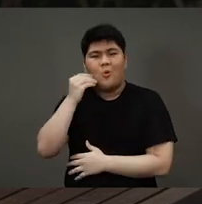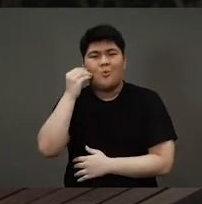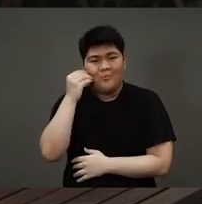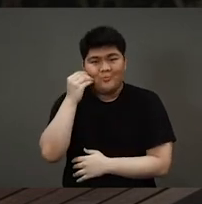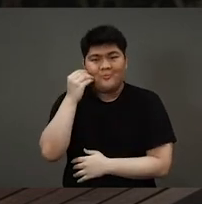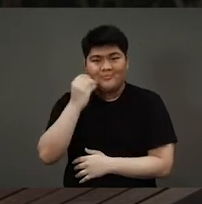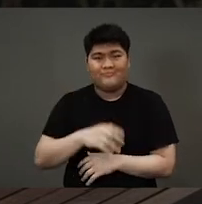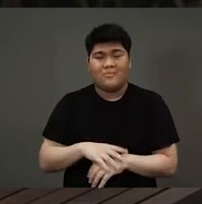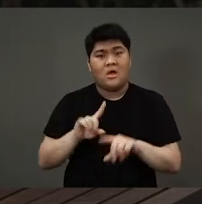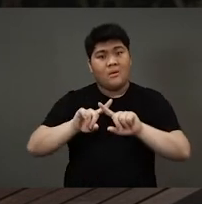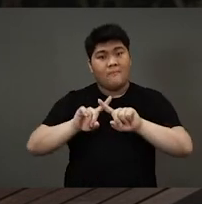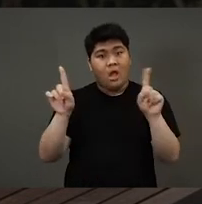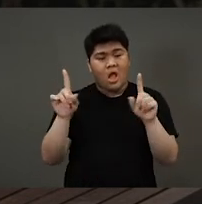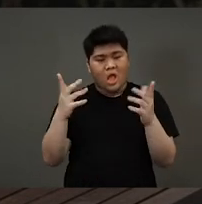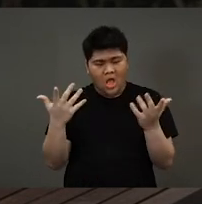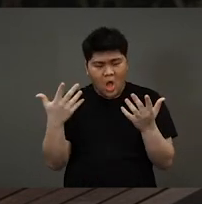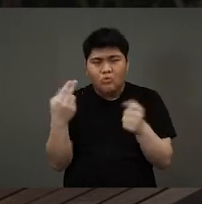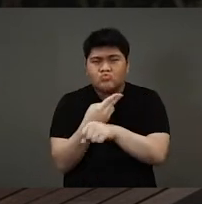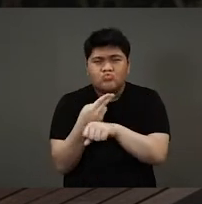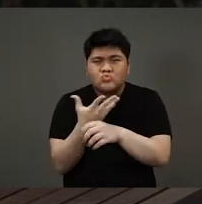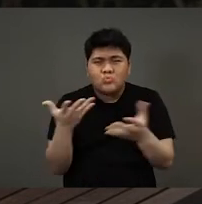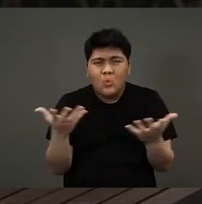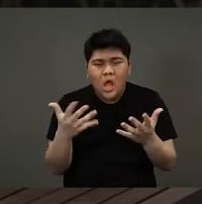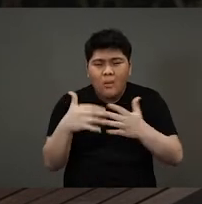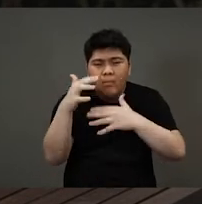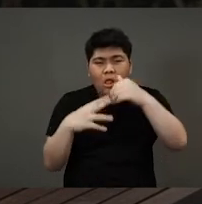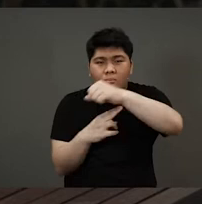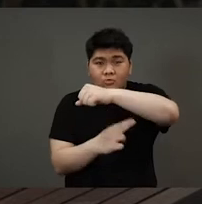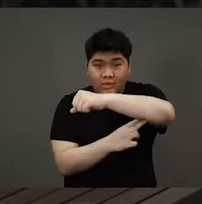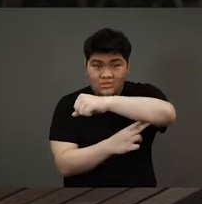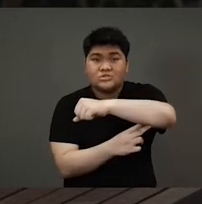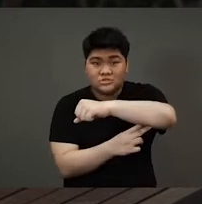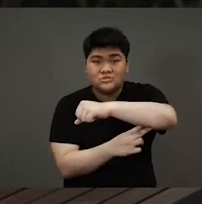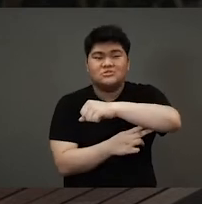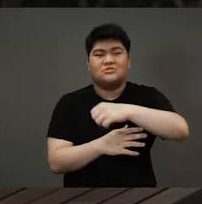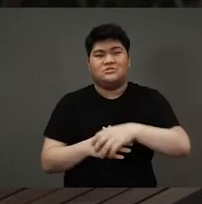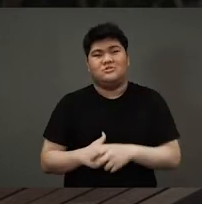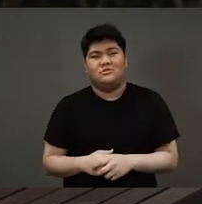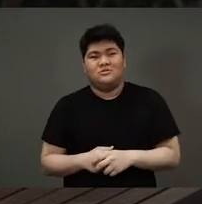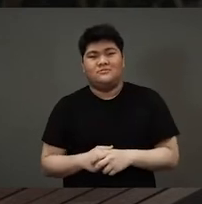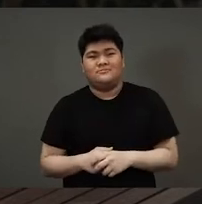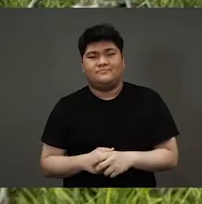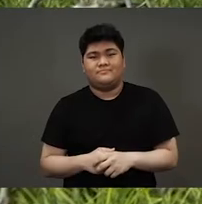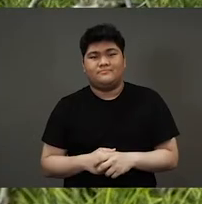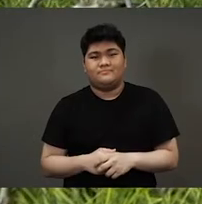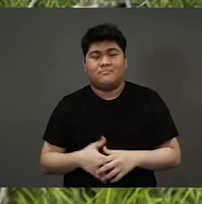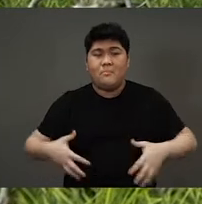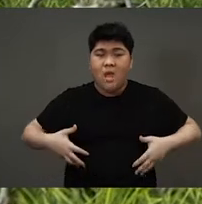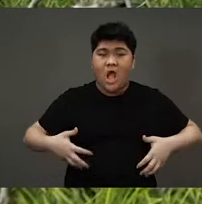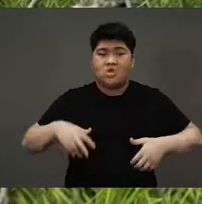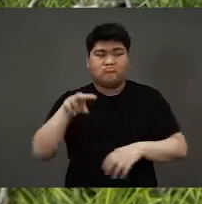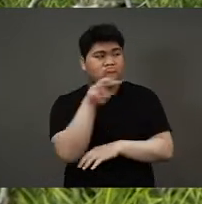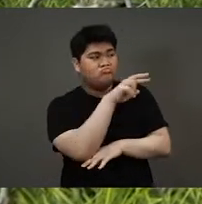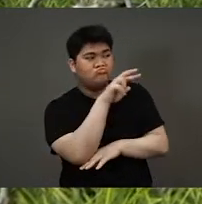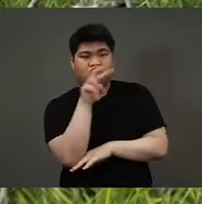home. But what were they going to use to make that bridge with? Monkey